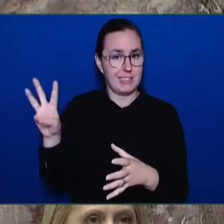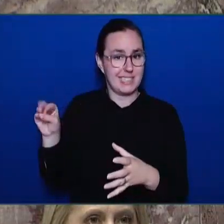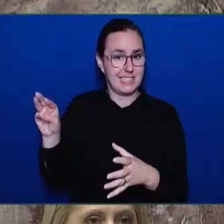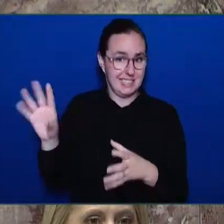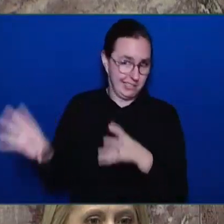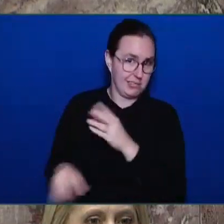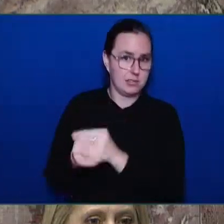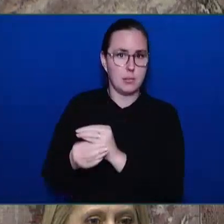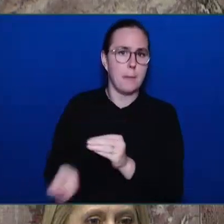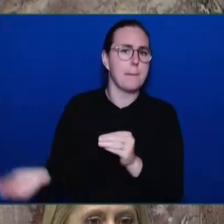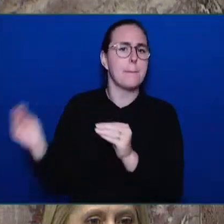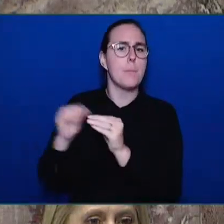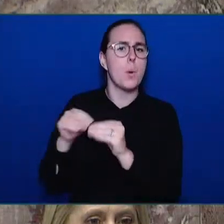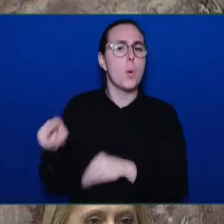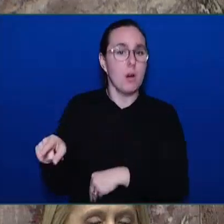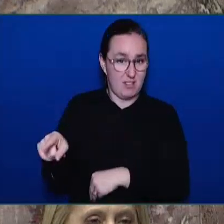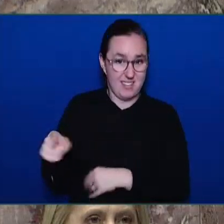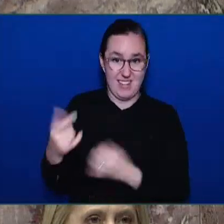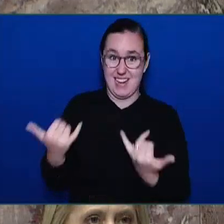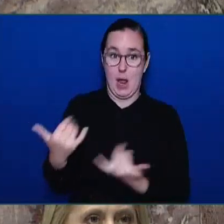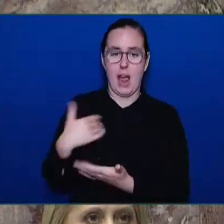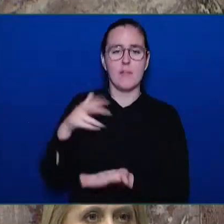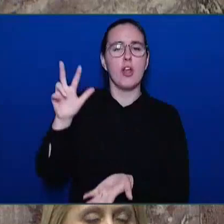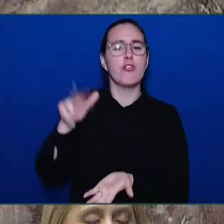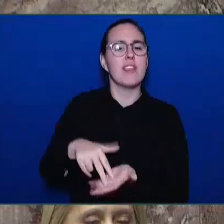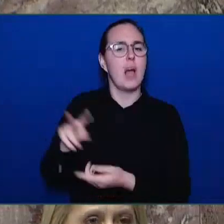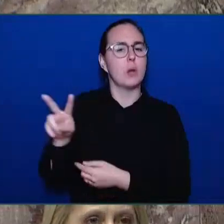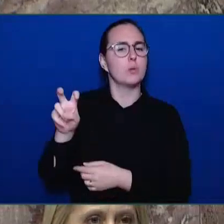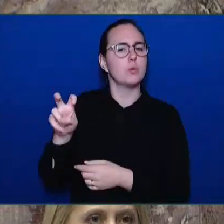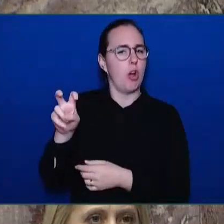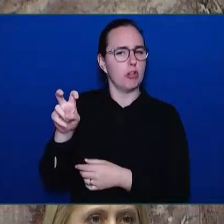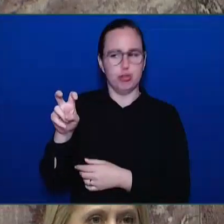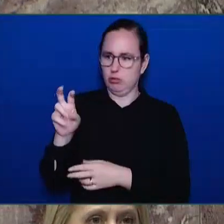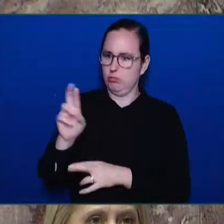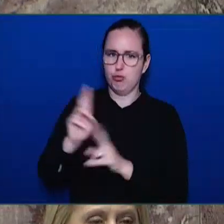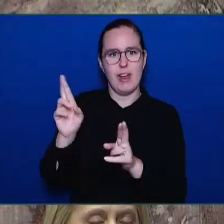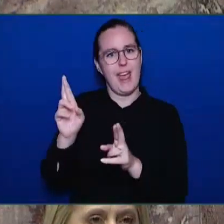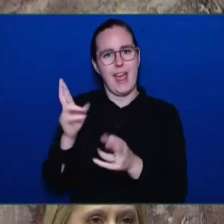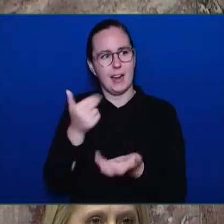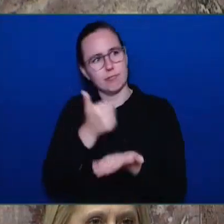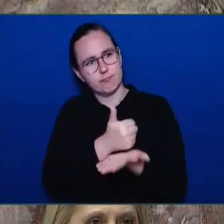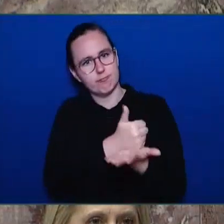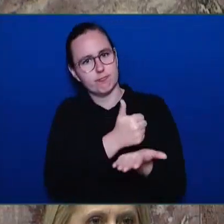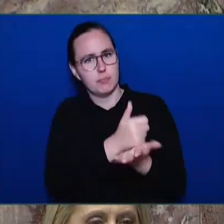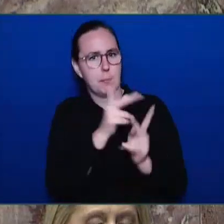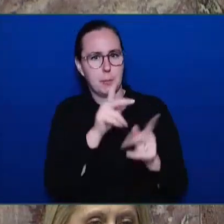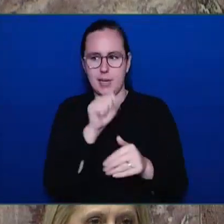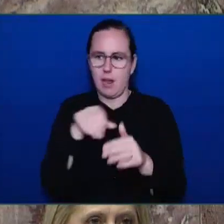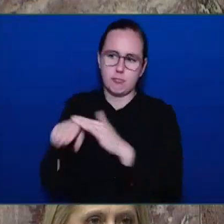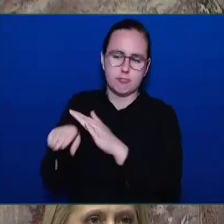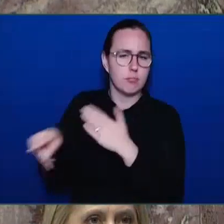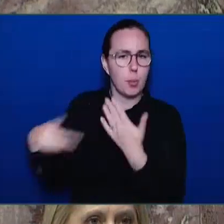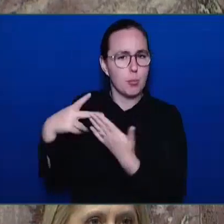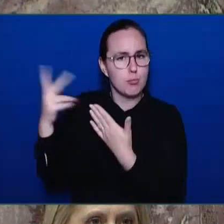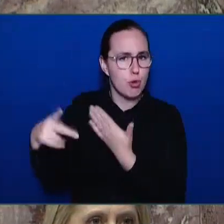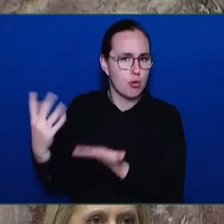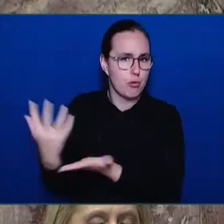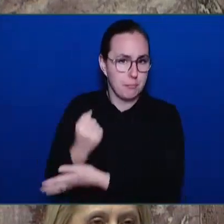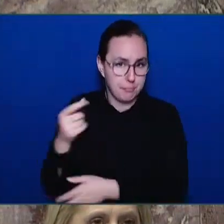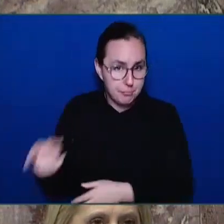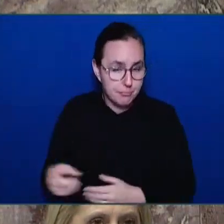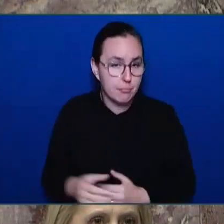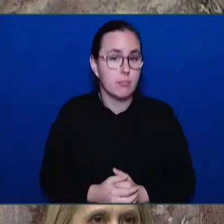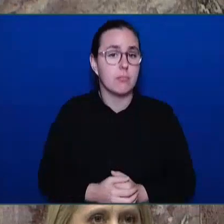for people struggling with substance use. In every respect, across the entire continuum of care, we are building out